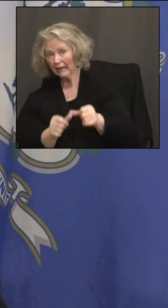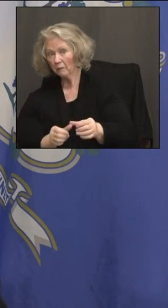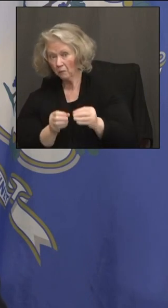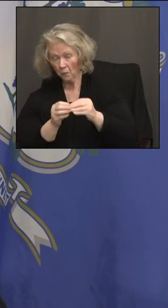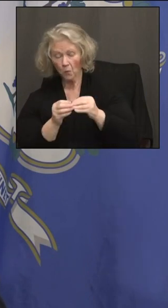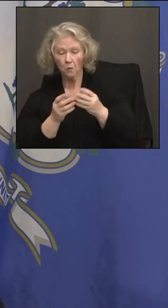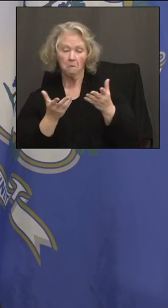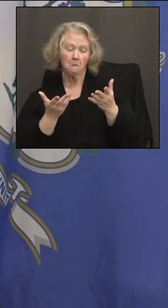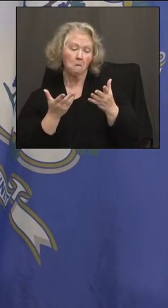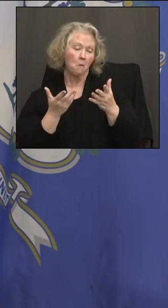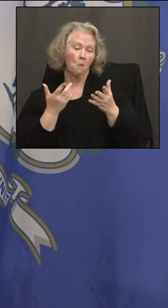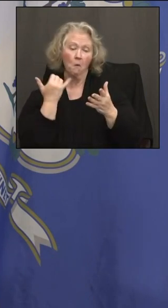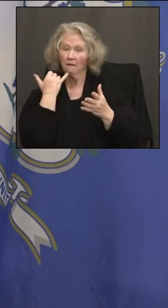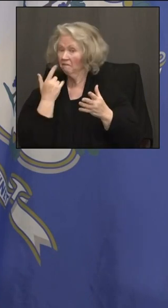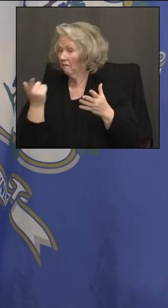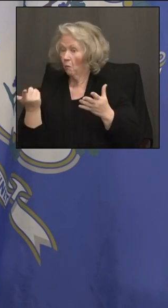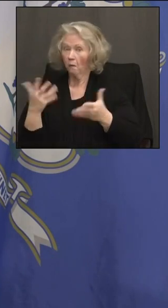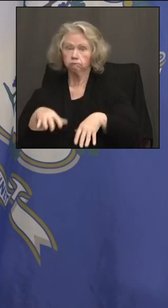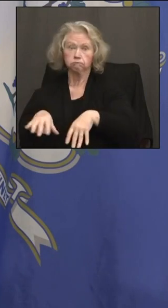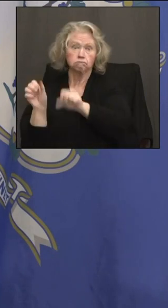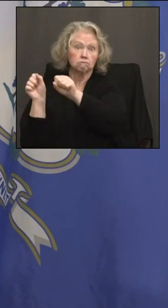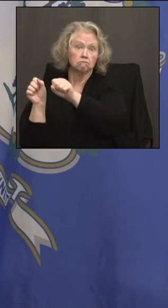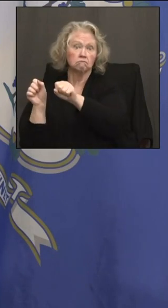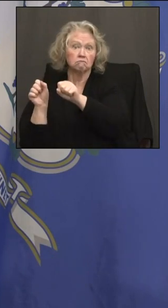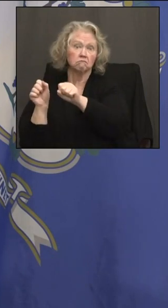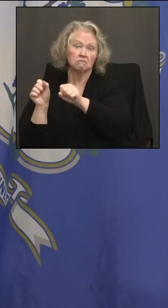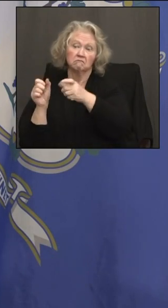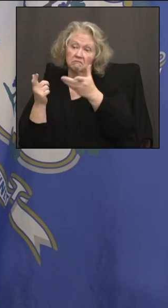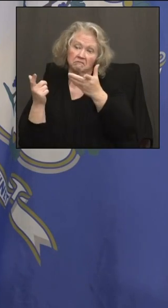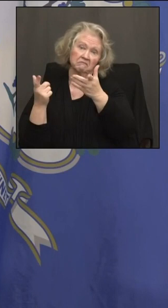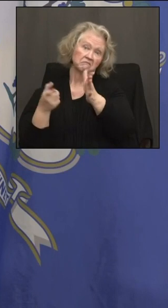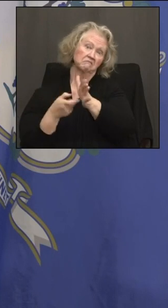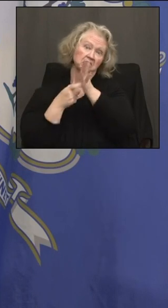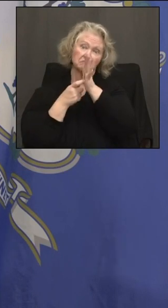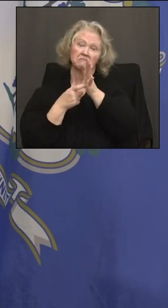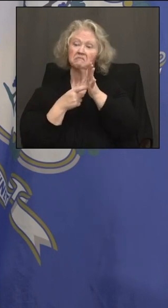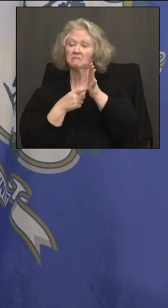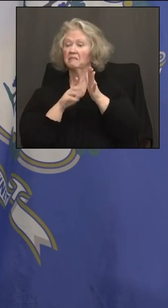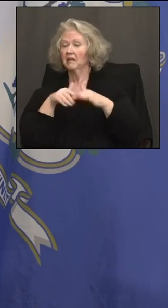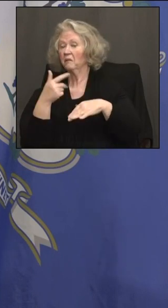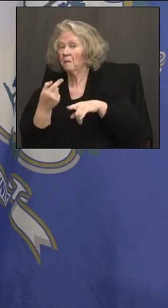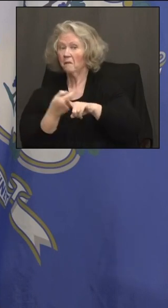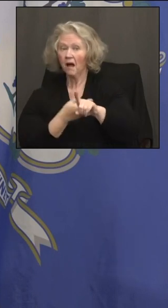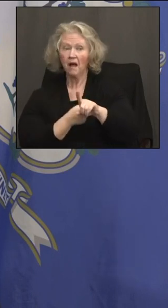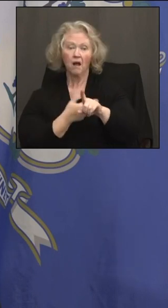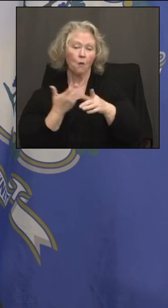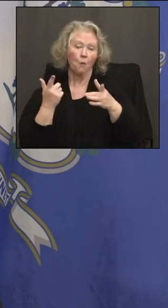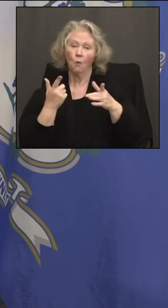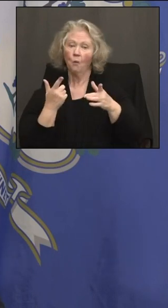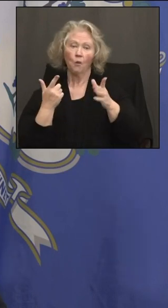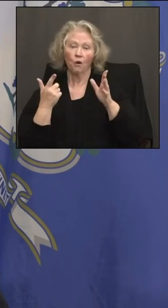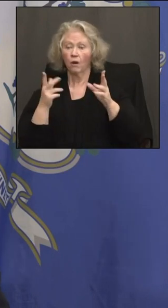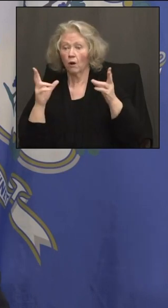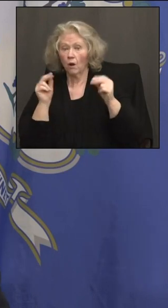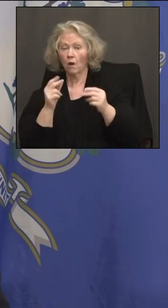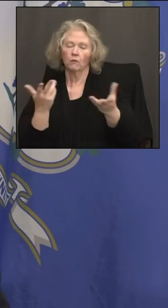longer. Or if they want to, you know, say let's have the mandate for another month, or if they want to say let it rip, let's,